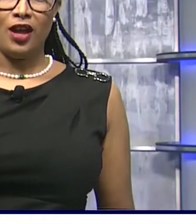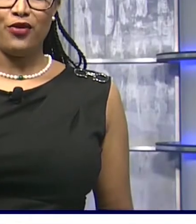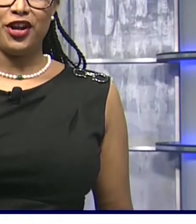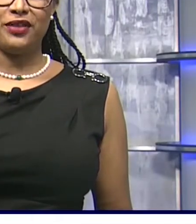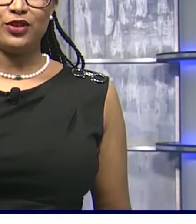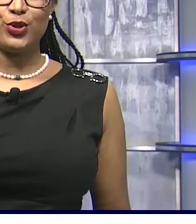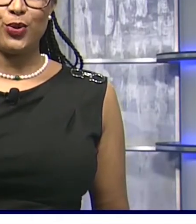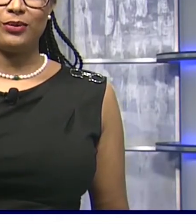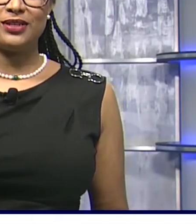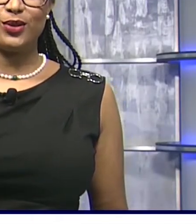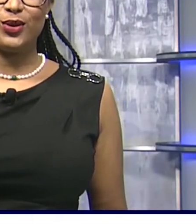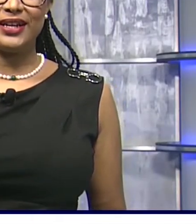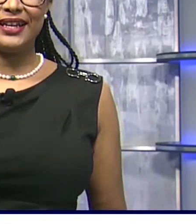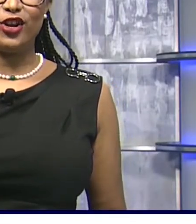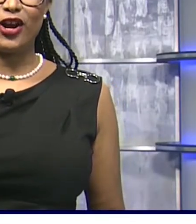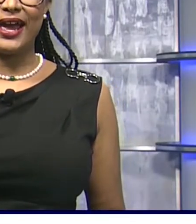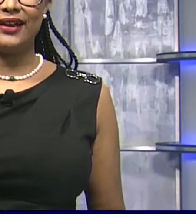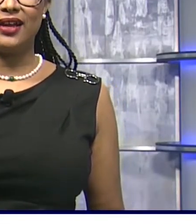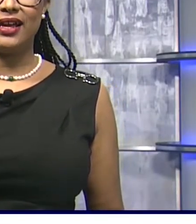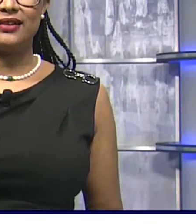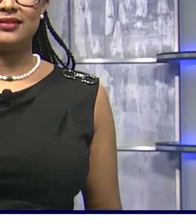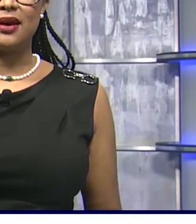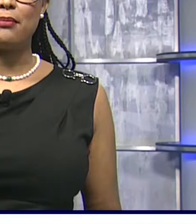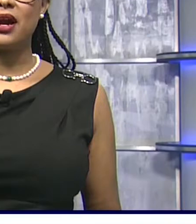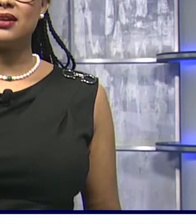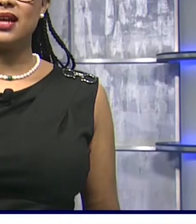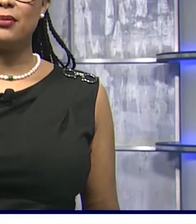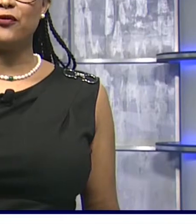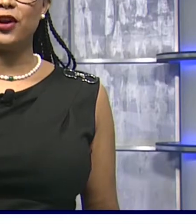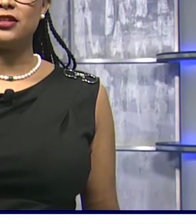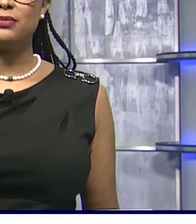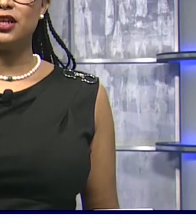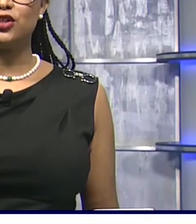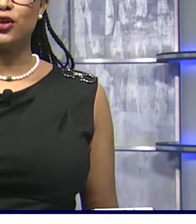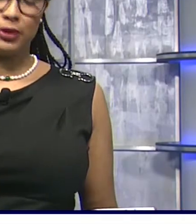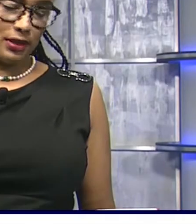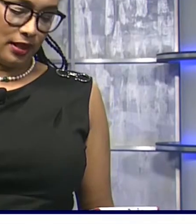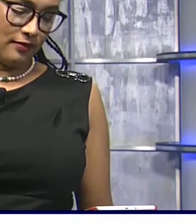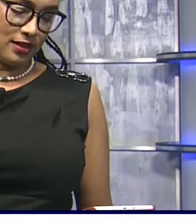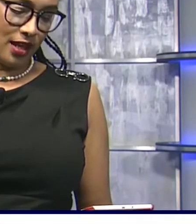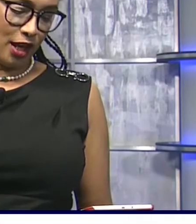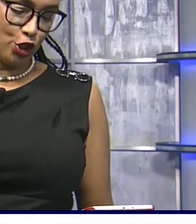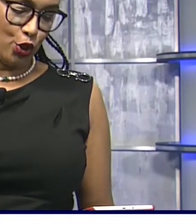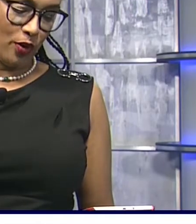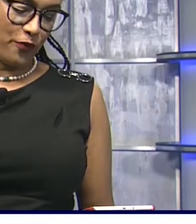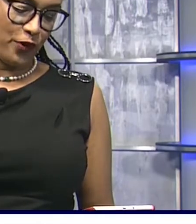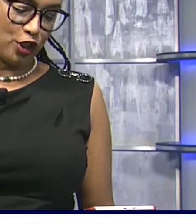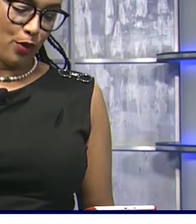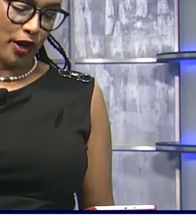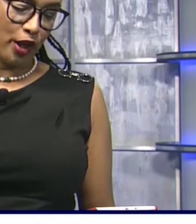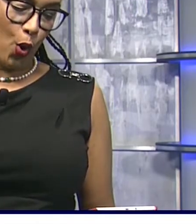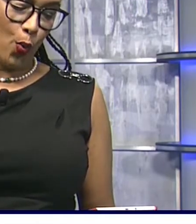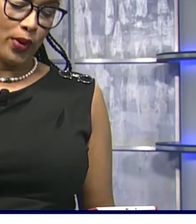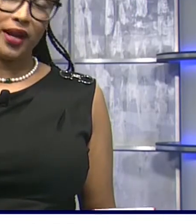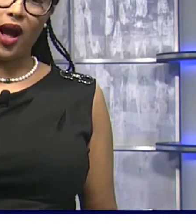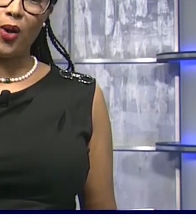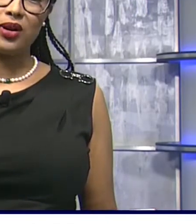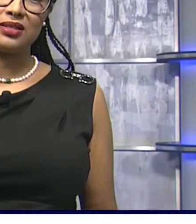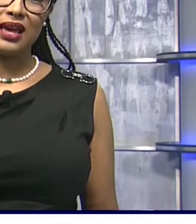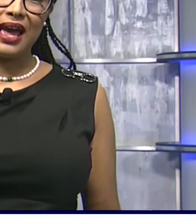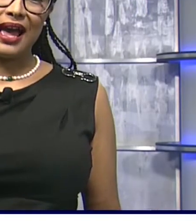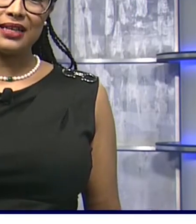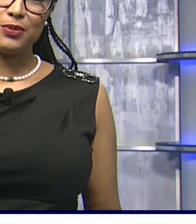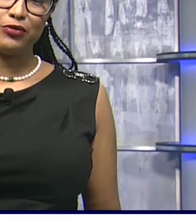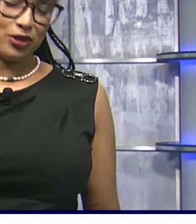A very good evening to you I'm Lisa Lord and in our headlines the Maritime Affairs Minister believes the issue of fish market opening